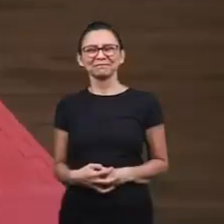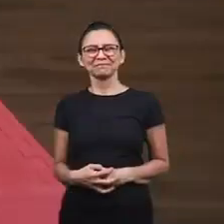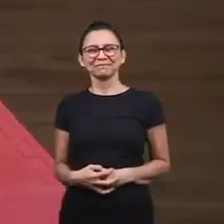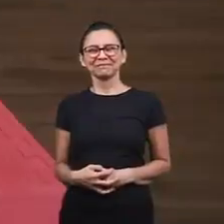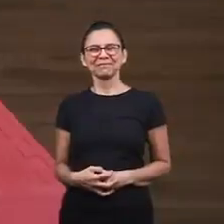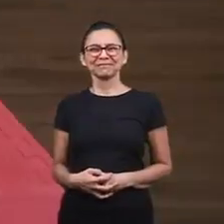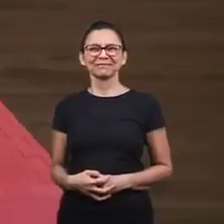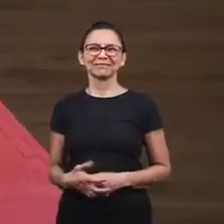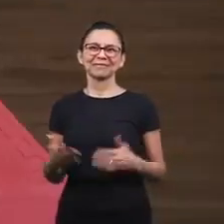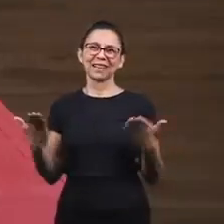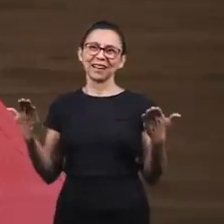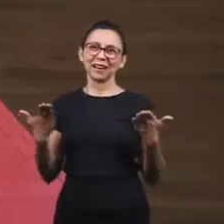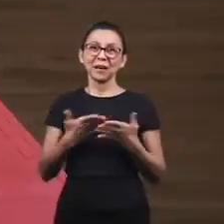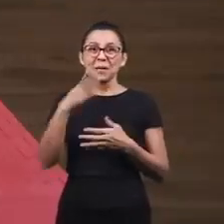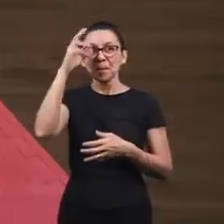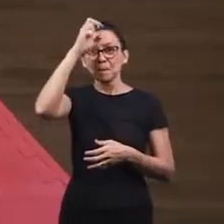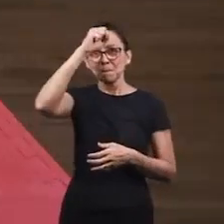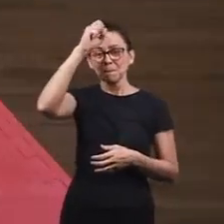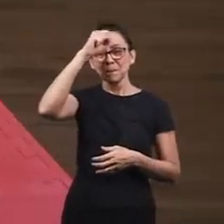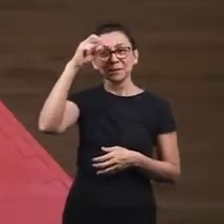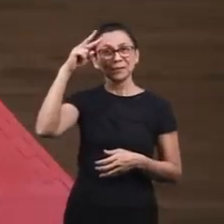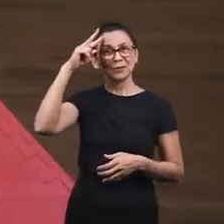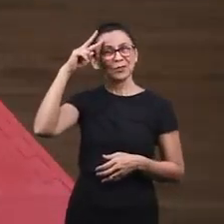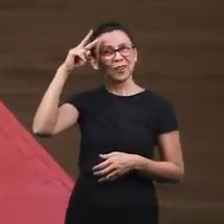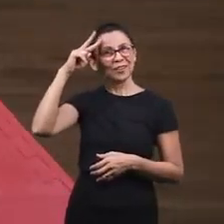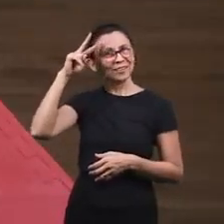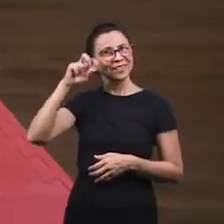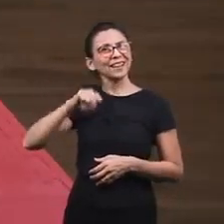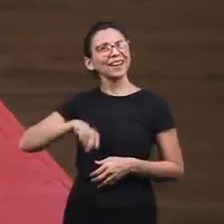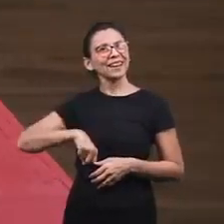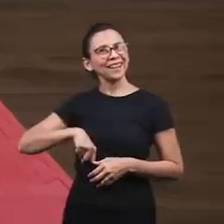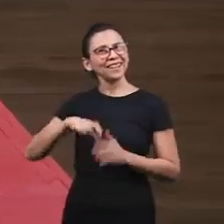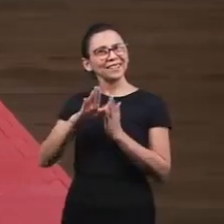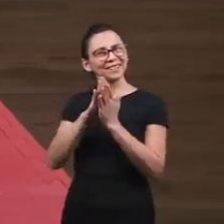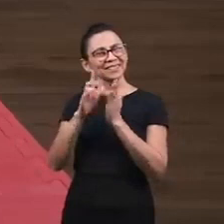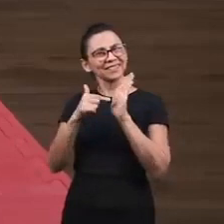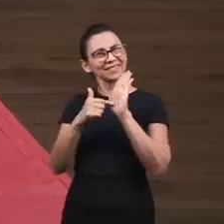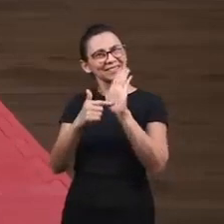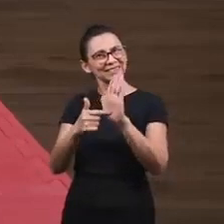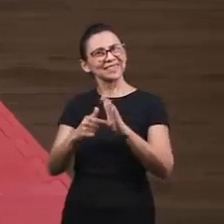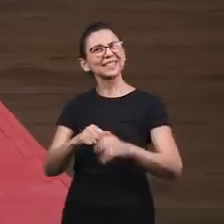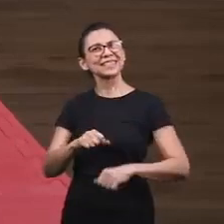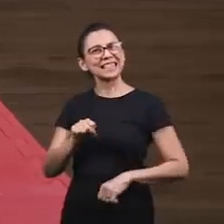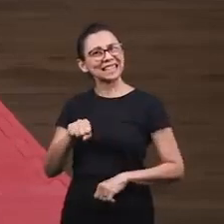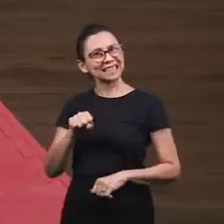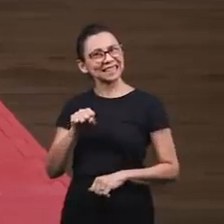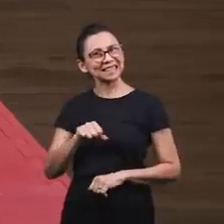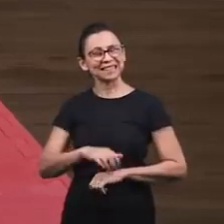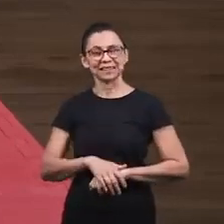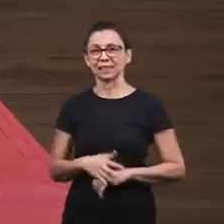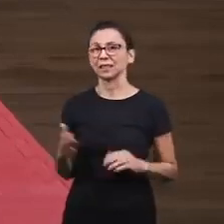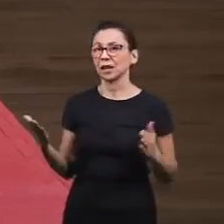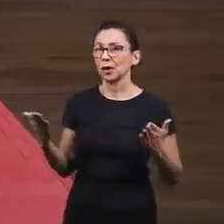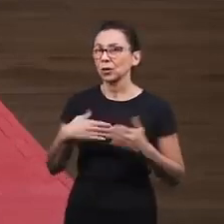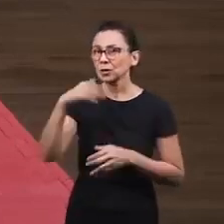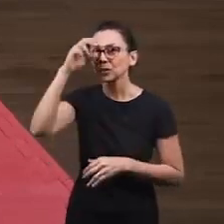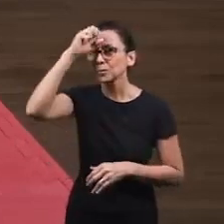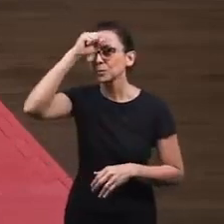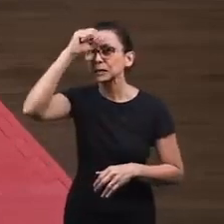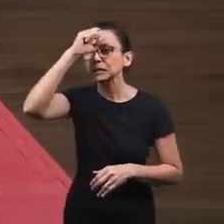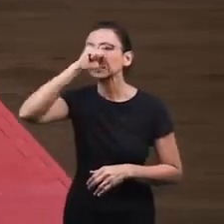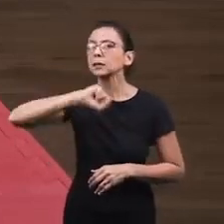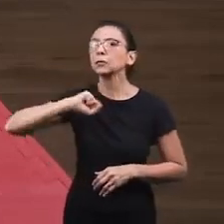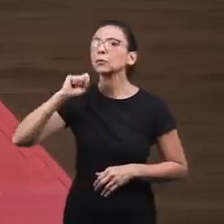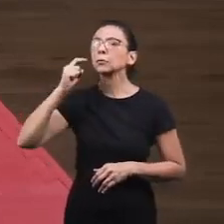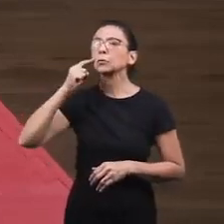And now, we're going to learn one more story that's written here in the Bible, the Word of God. And today,